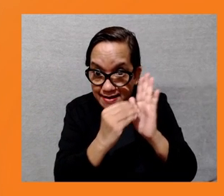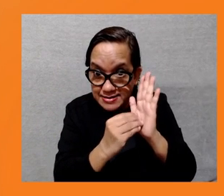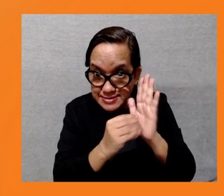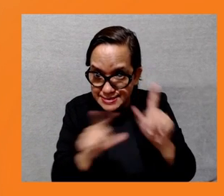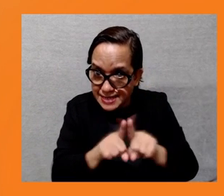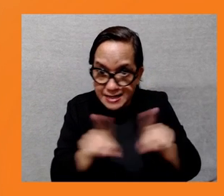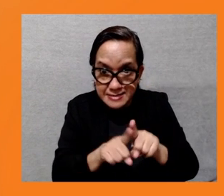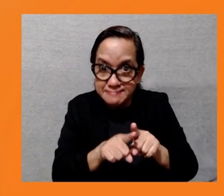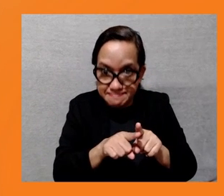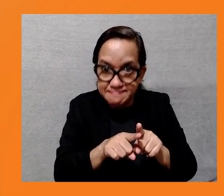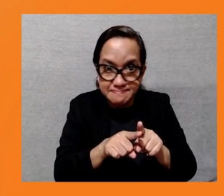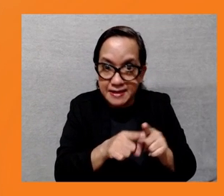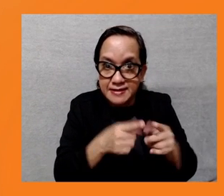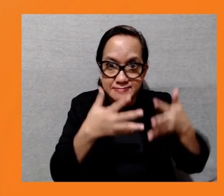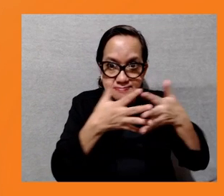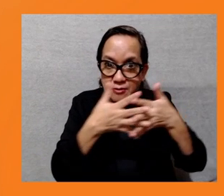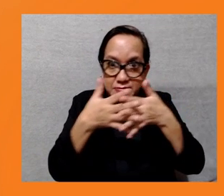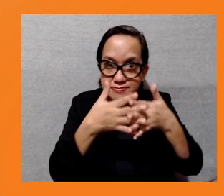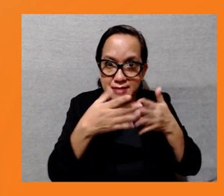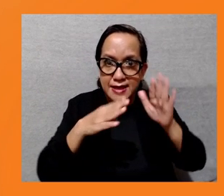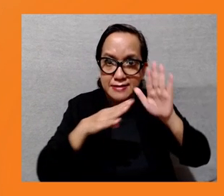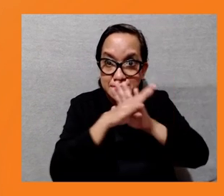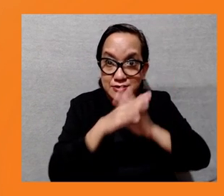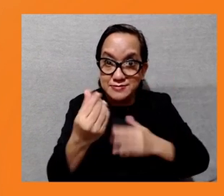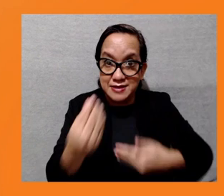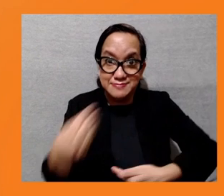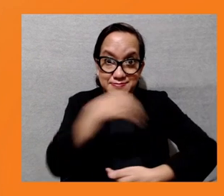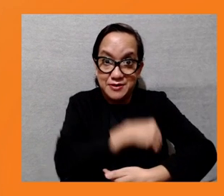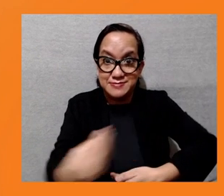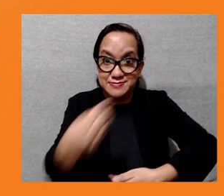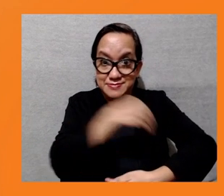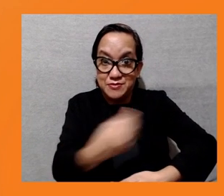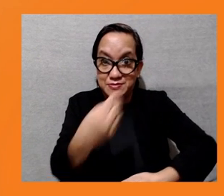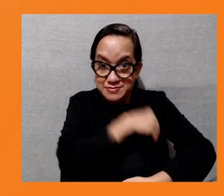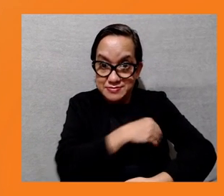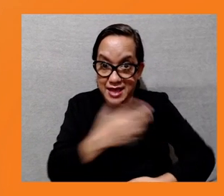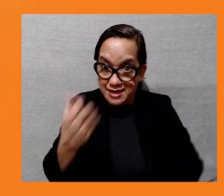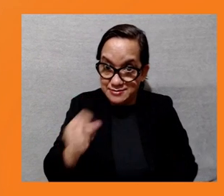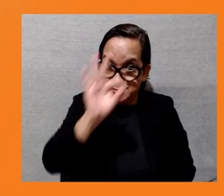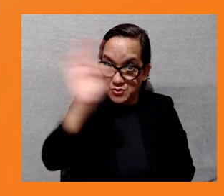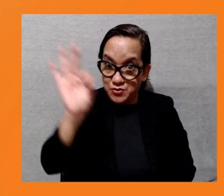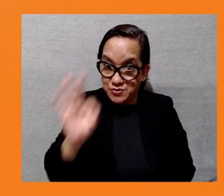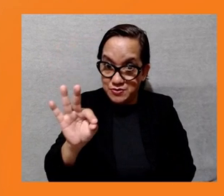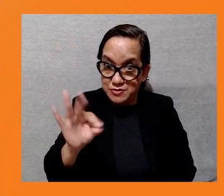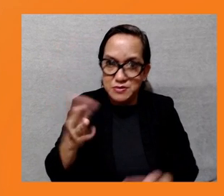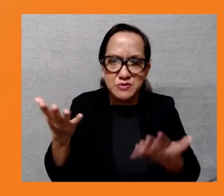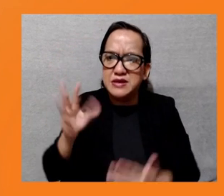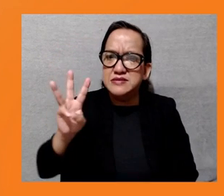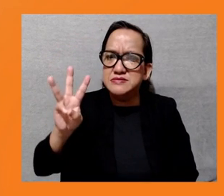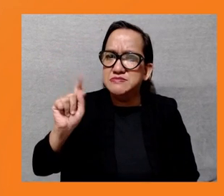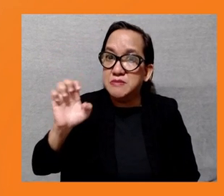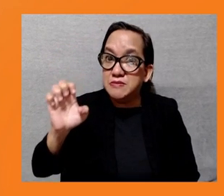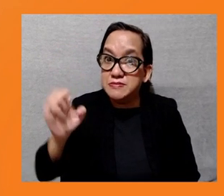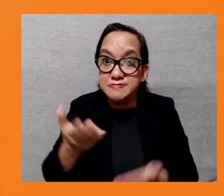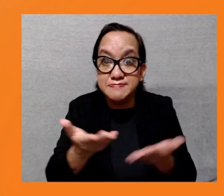Bank? So those are two questions there on WTE. If you can answer those straight away, then I'll take on a few more.